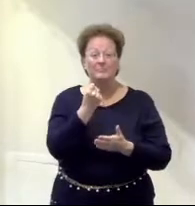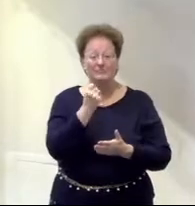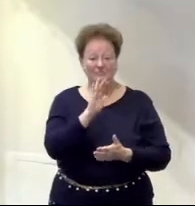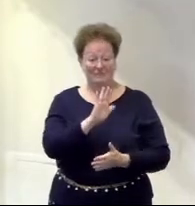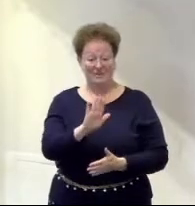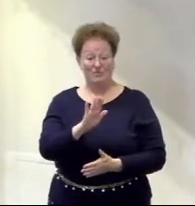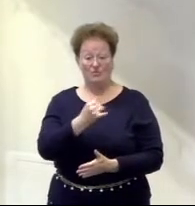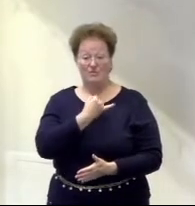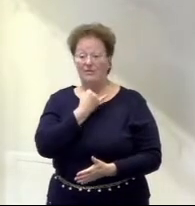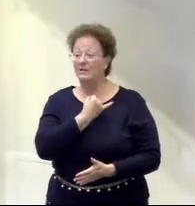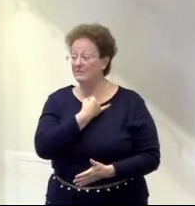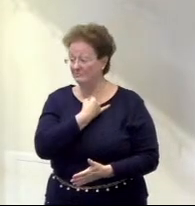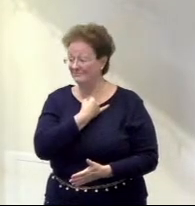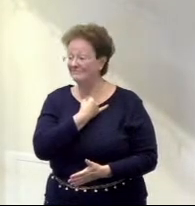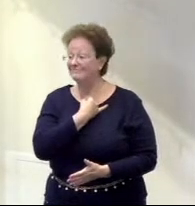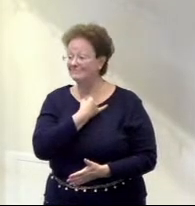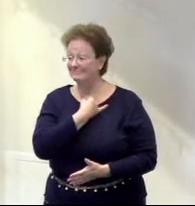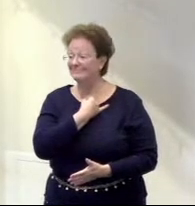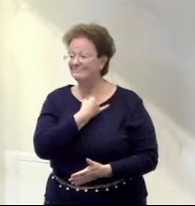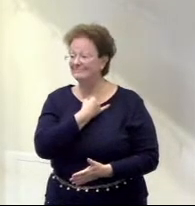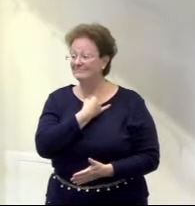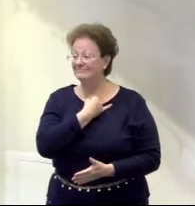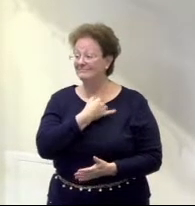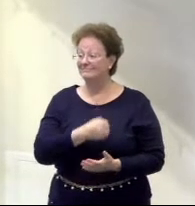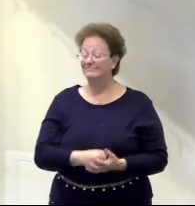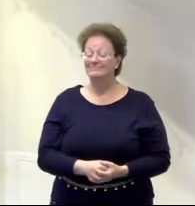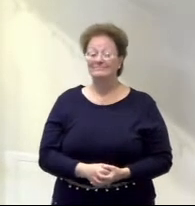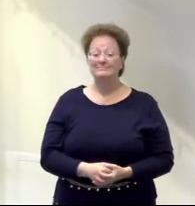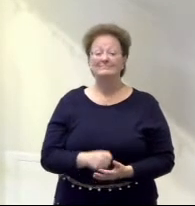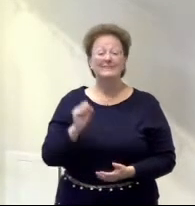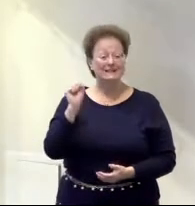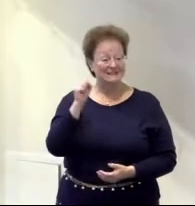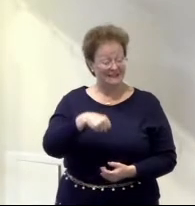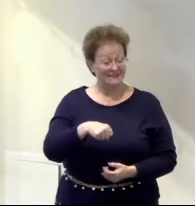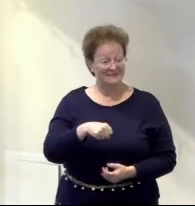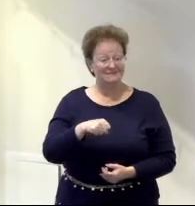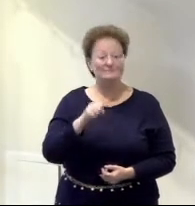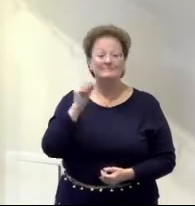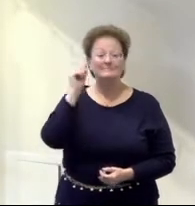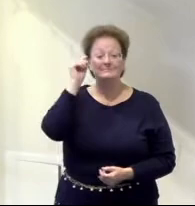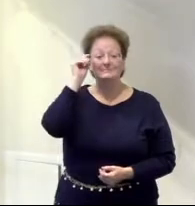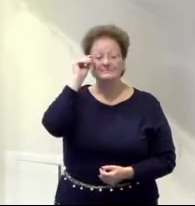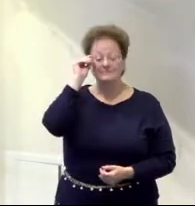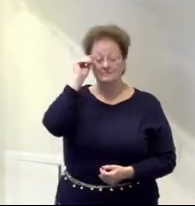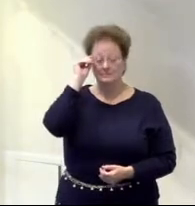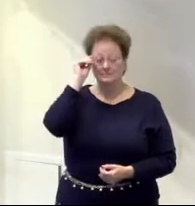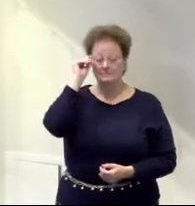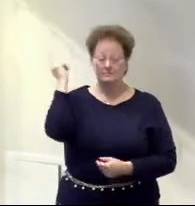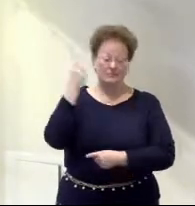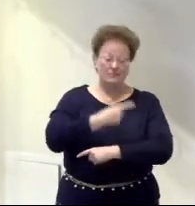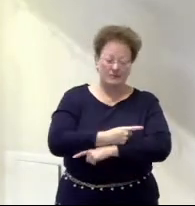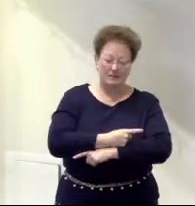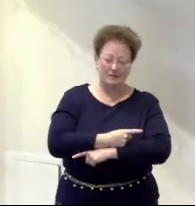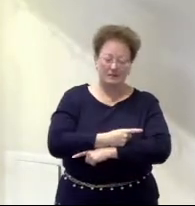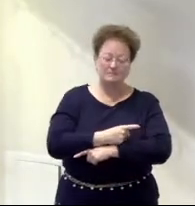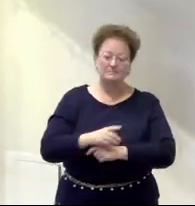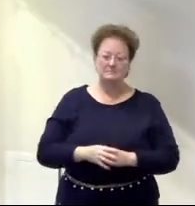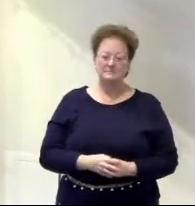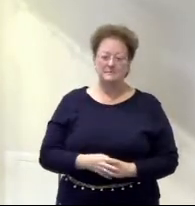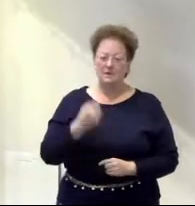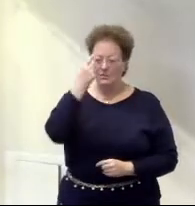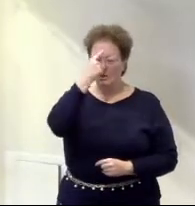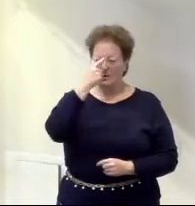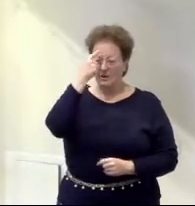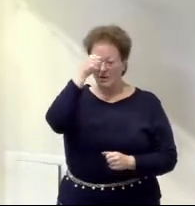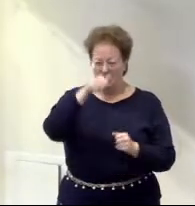identity? Well, the last question, the answer is yes. Today, as we remember the